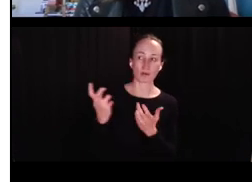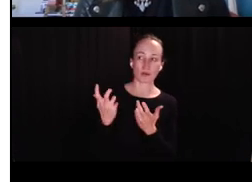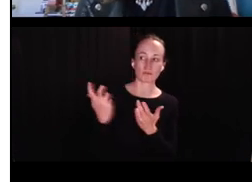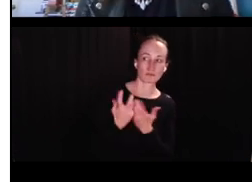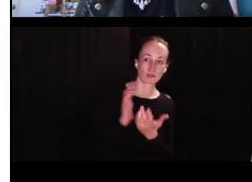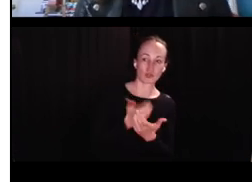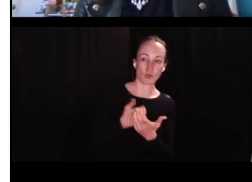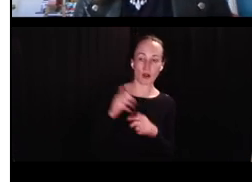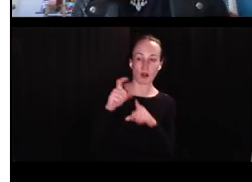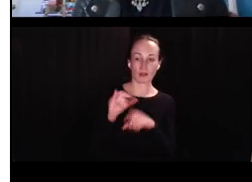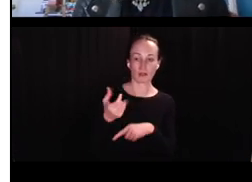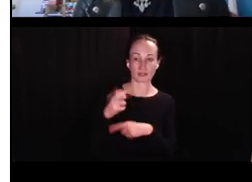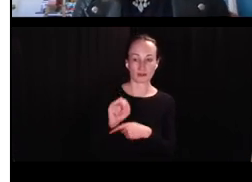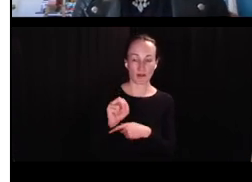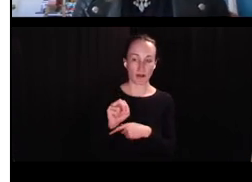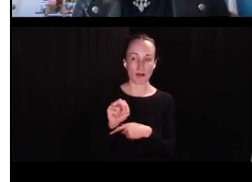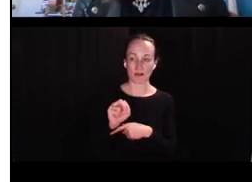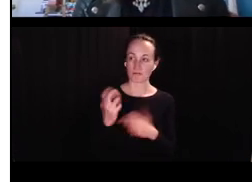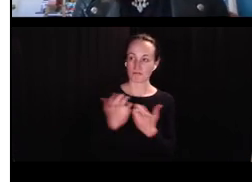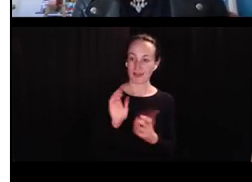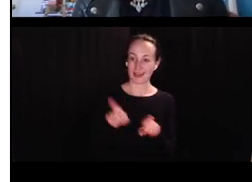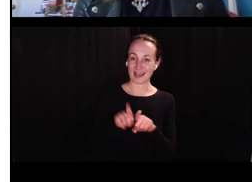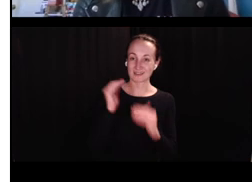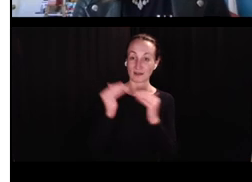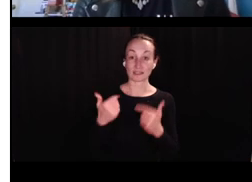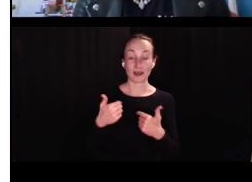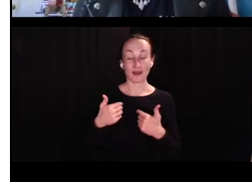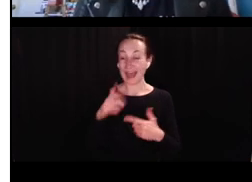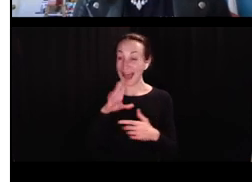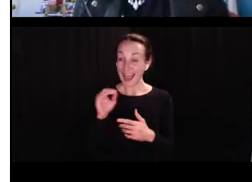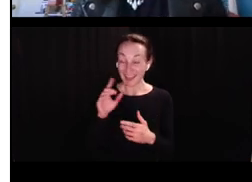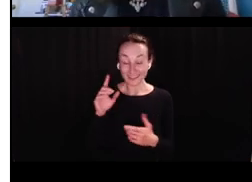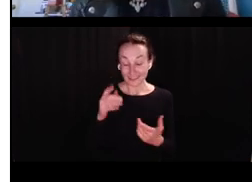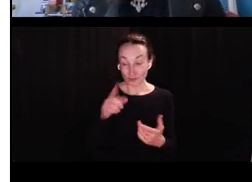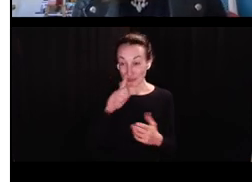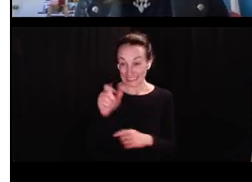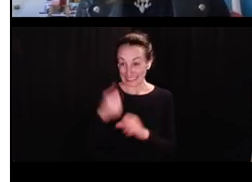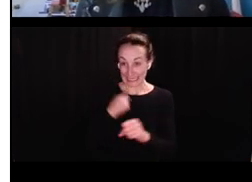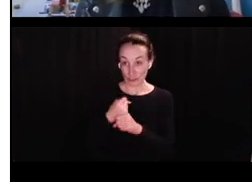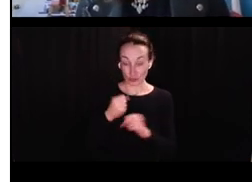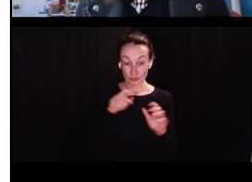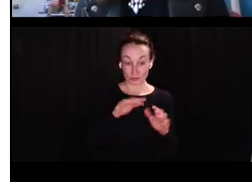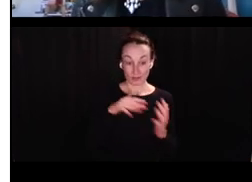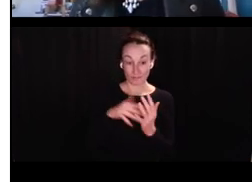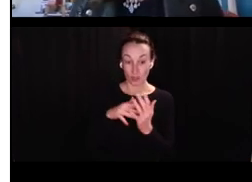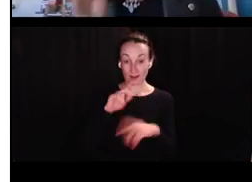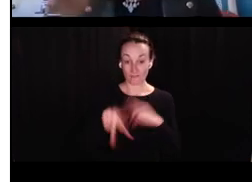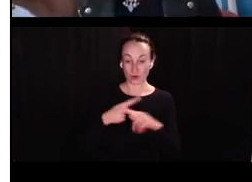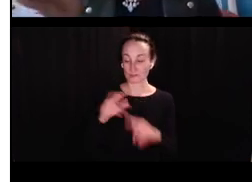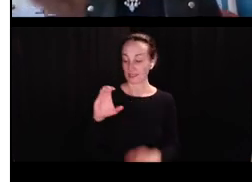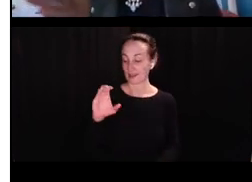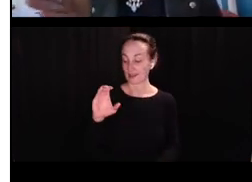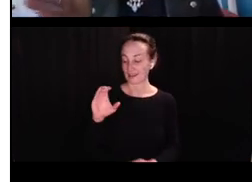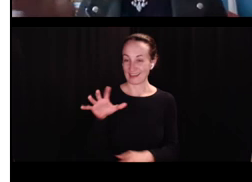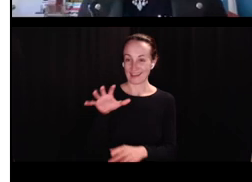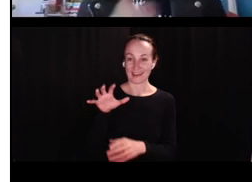sound and, you know, where they fit into our lexicon as adults. But, you know, I think catch sounds great now, so I often say it on accident. Because again,